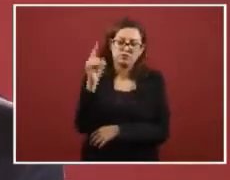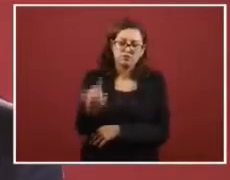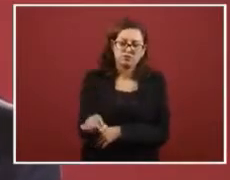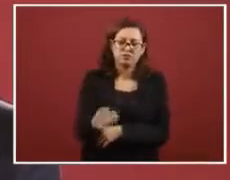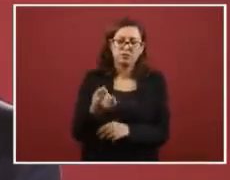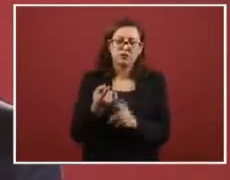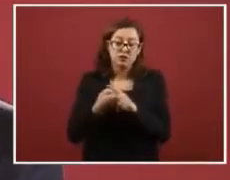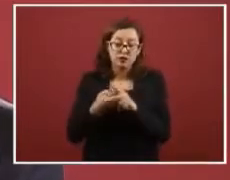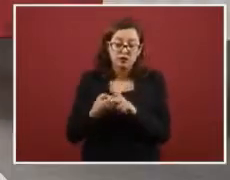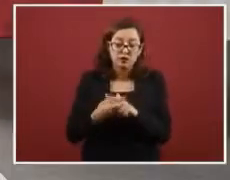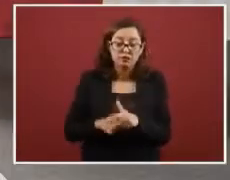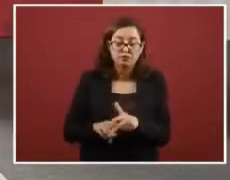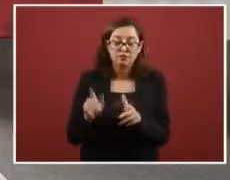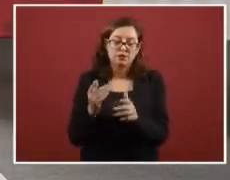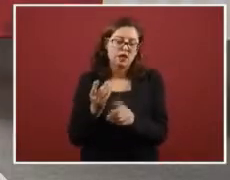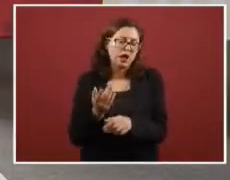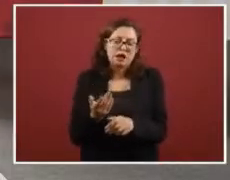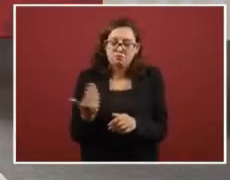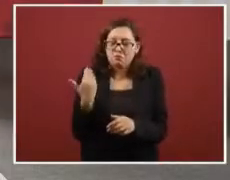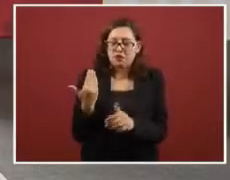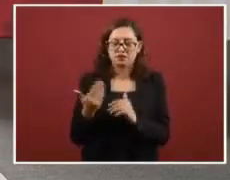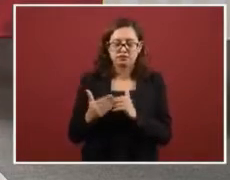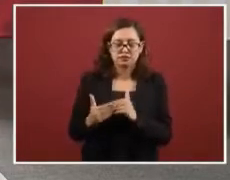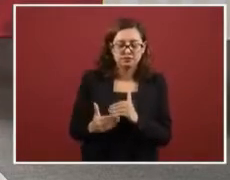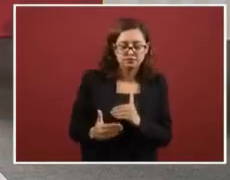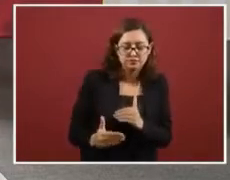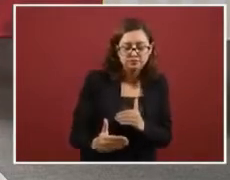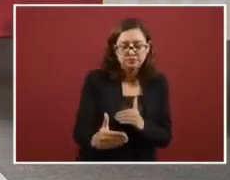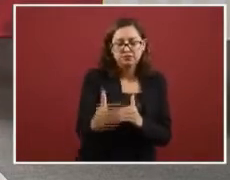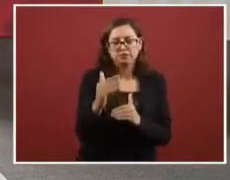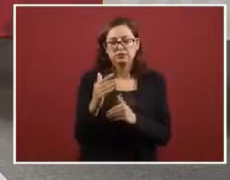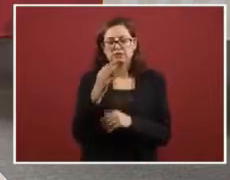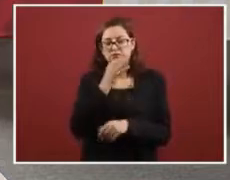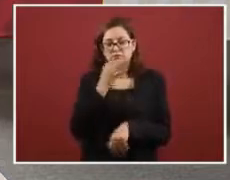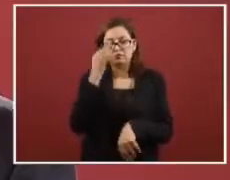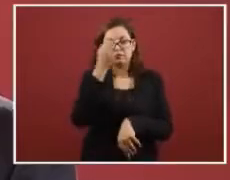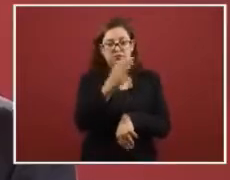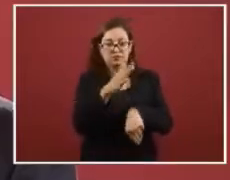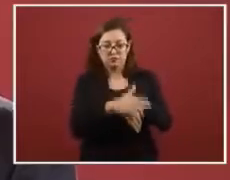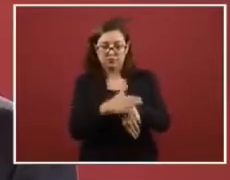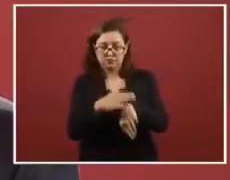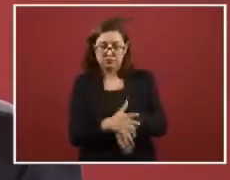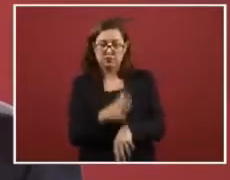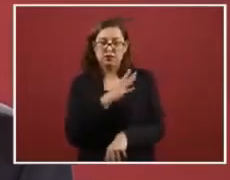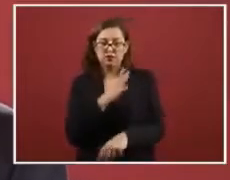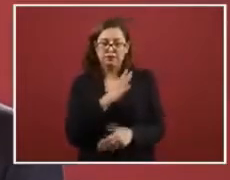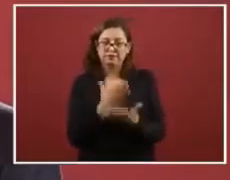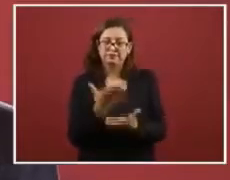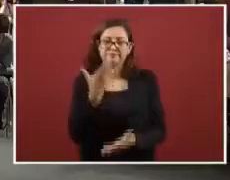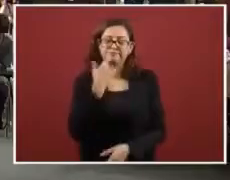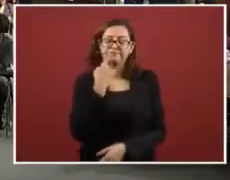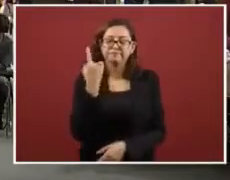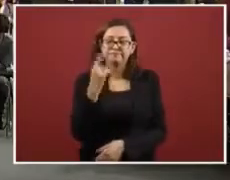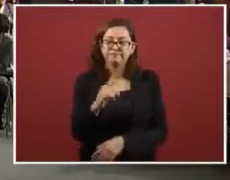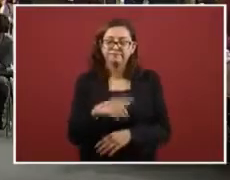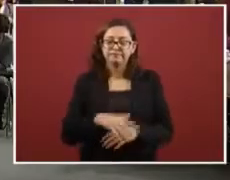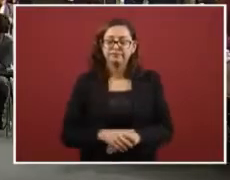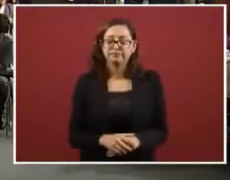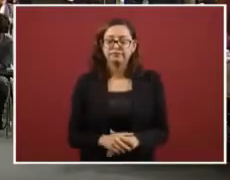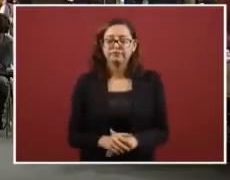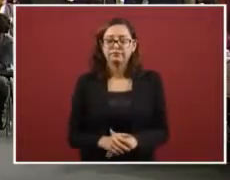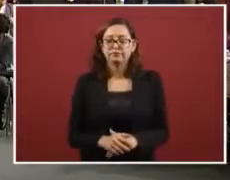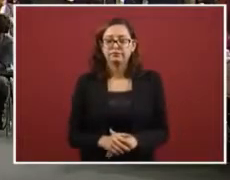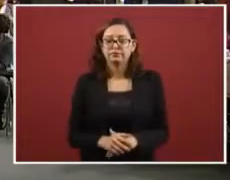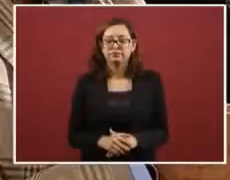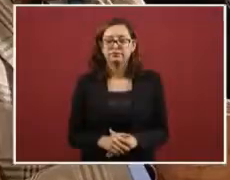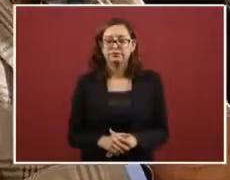judicially after a company that was not being not having fair practices